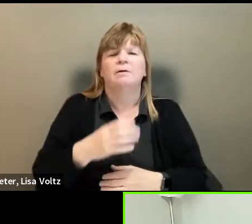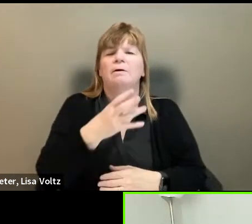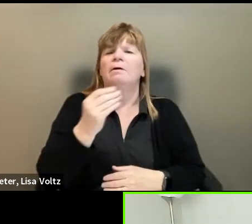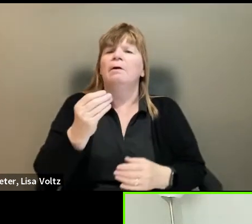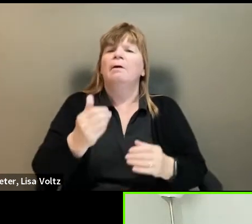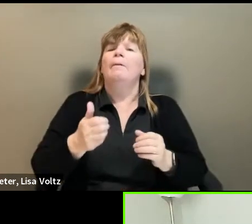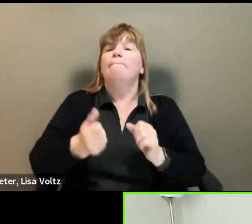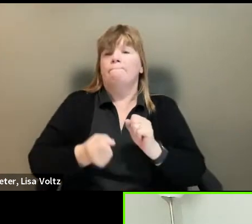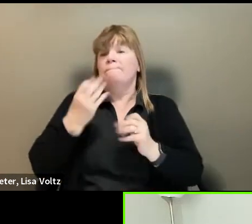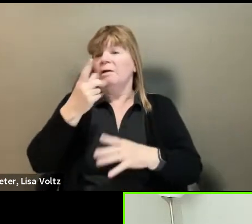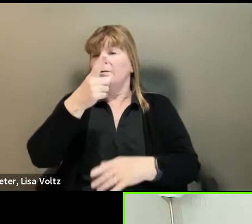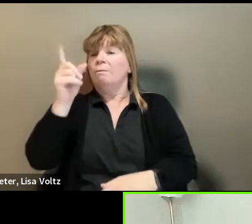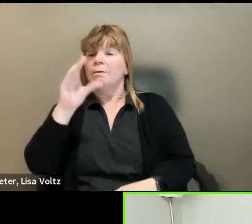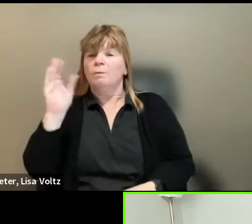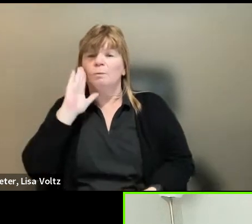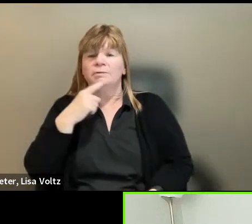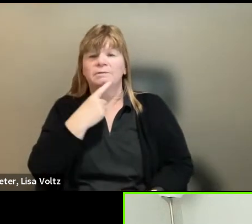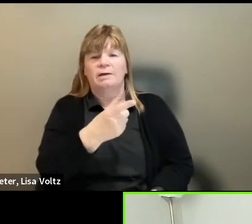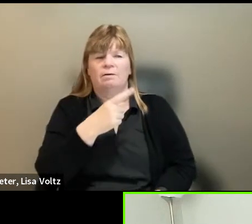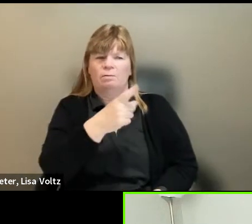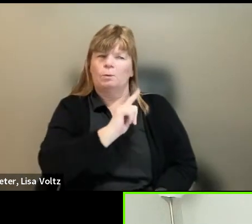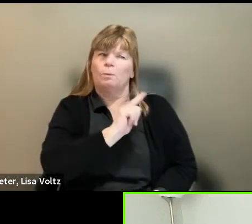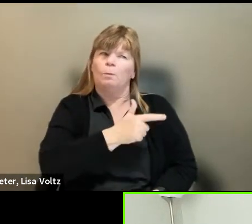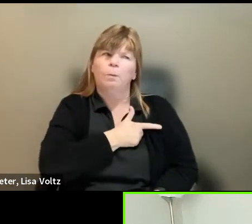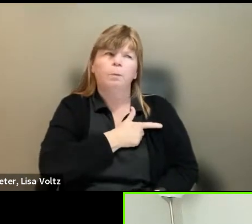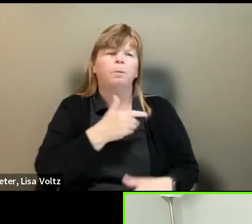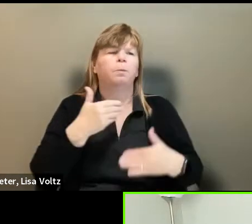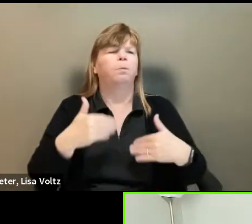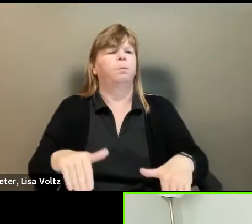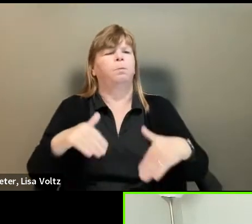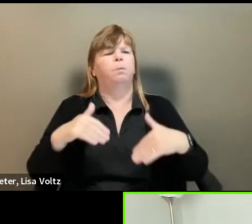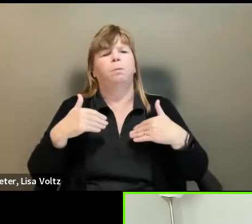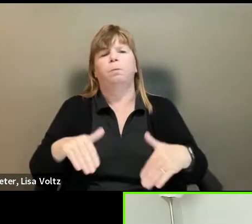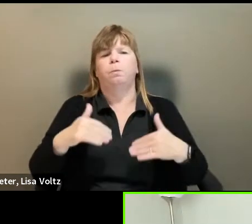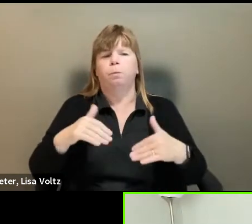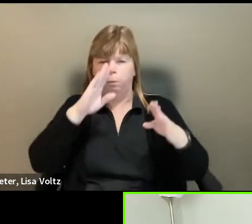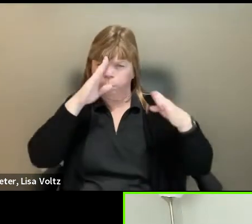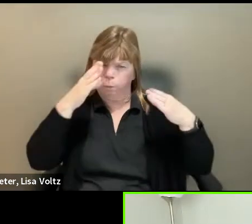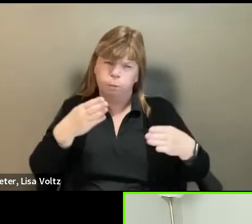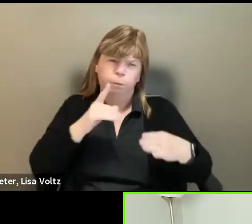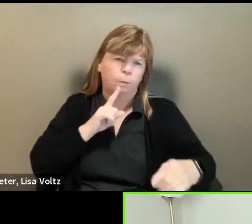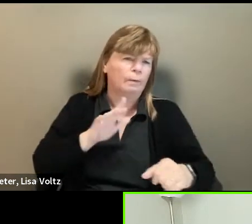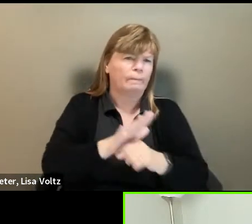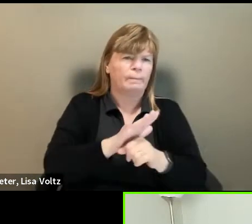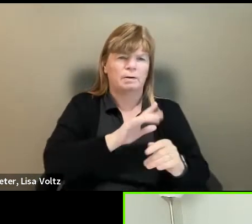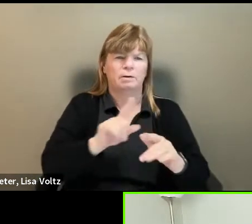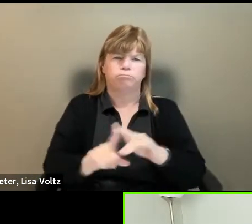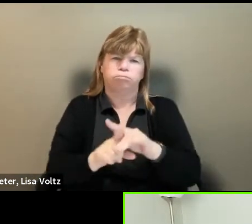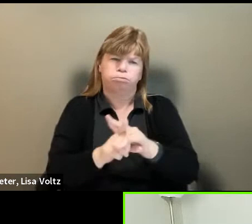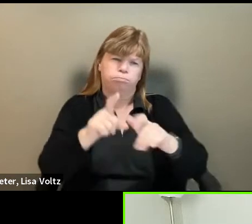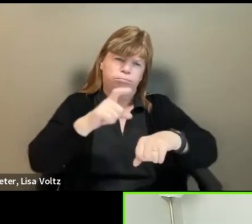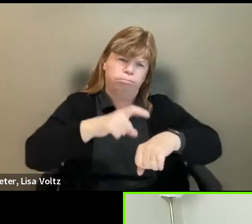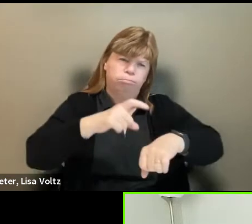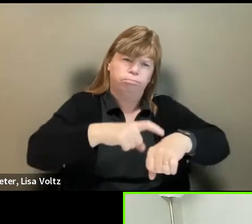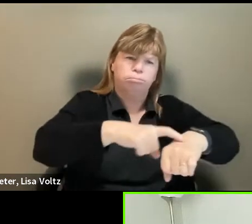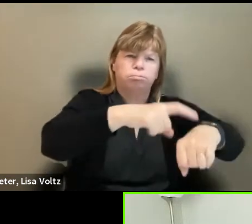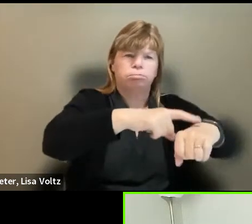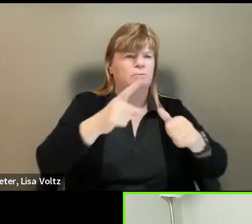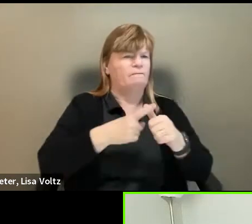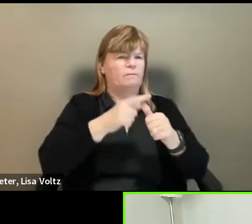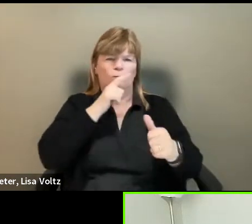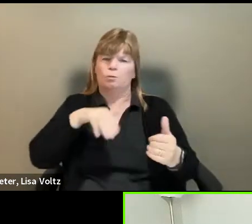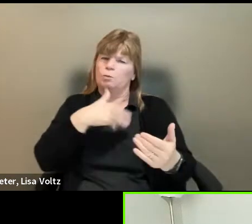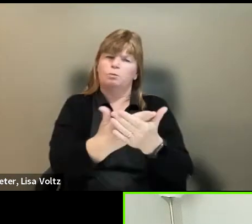lot of employers will tell you, they are dedicated. They are loyal. They are committed. They come on time. They are the first ones there. They